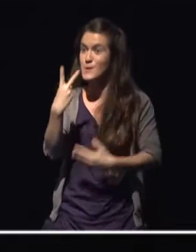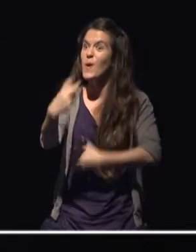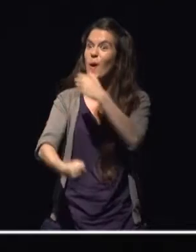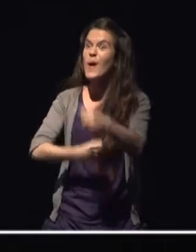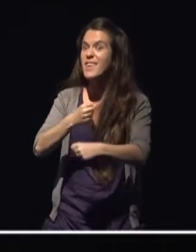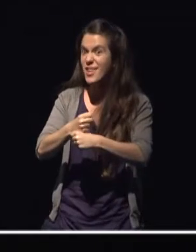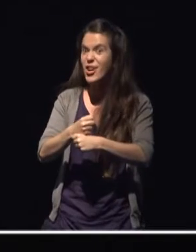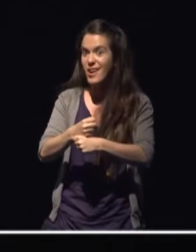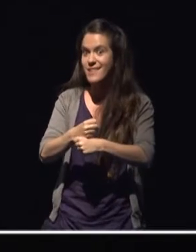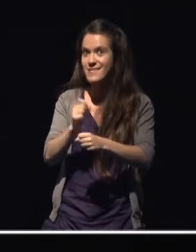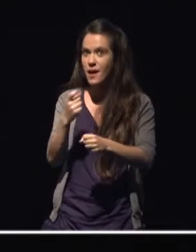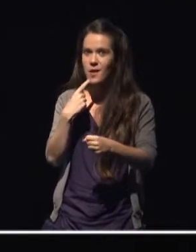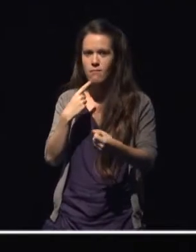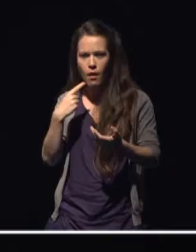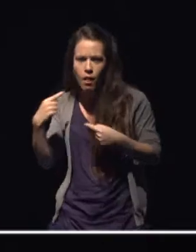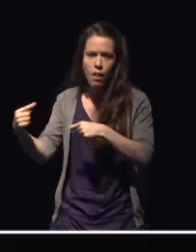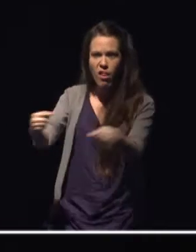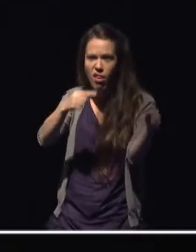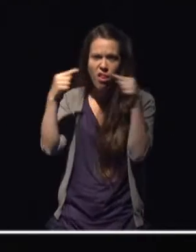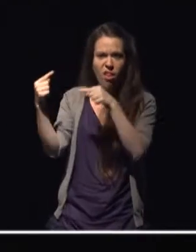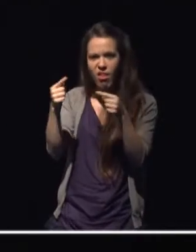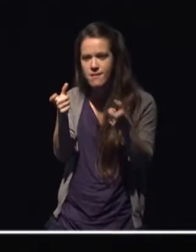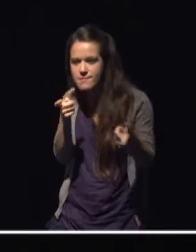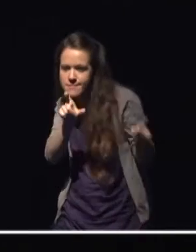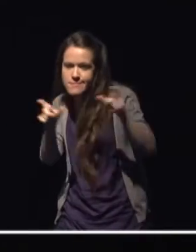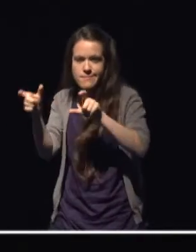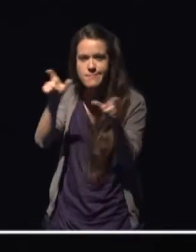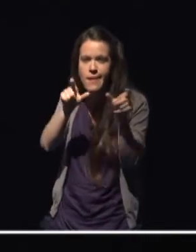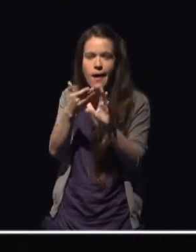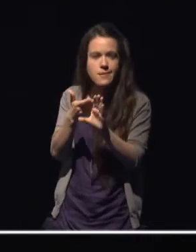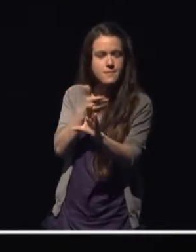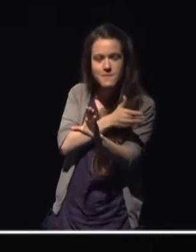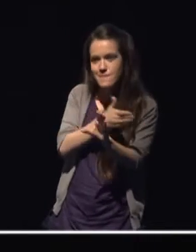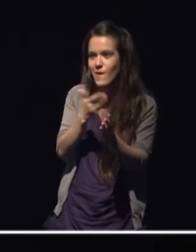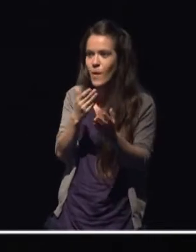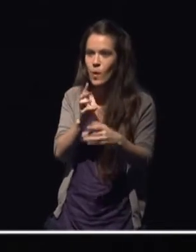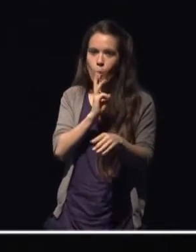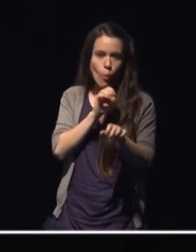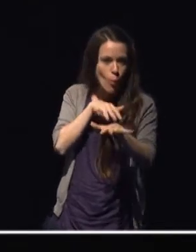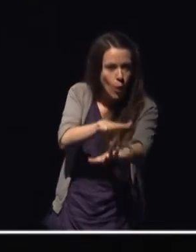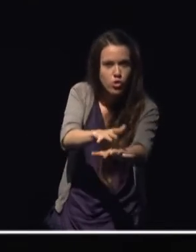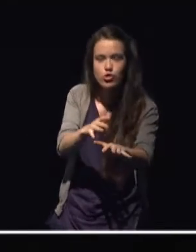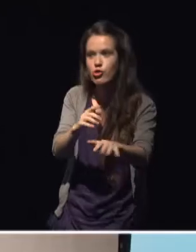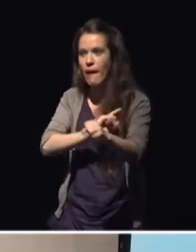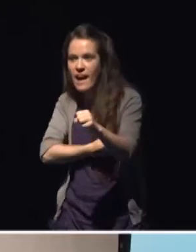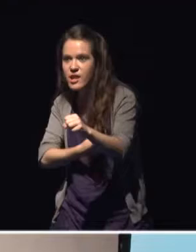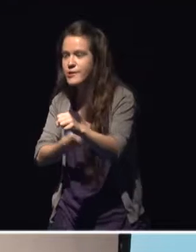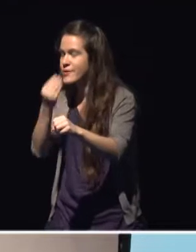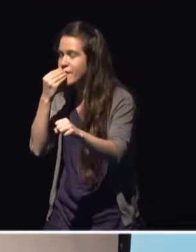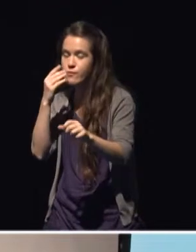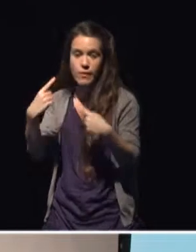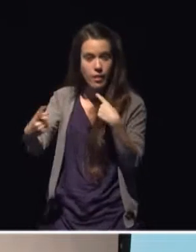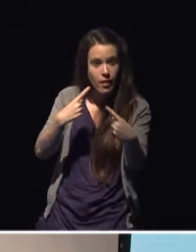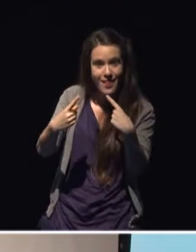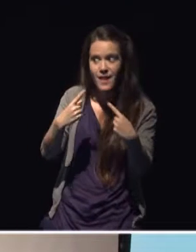moved from arguing about the science to behind the the water energy food Nexus to showing especially